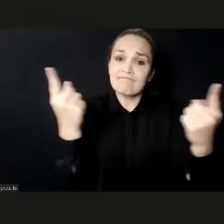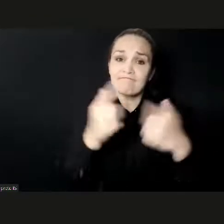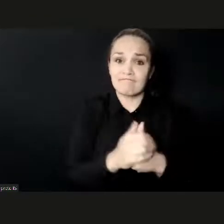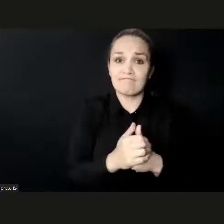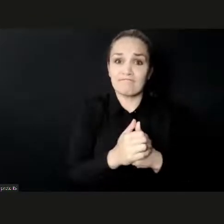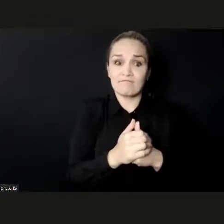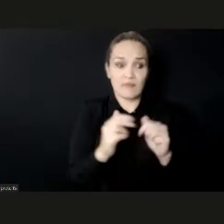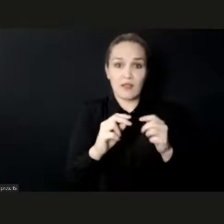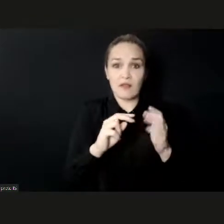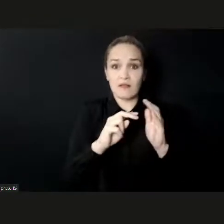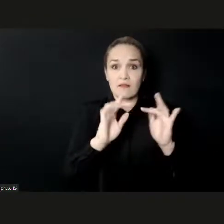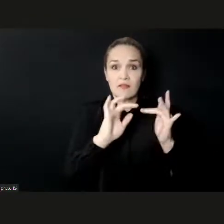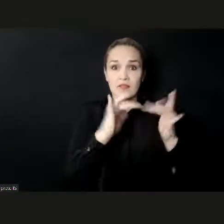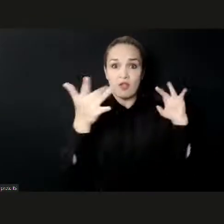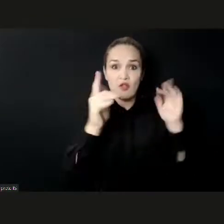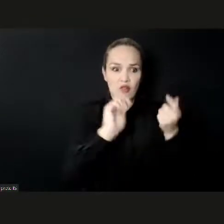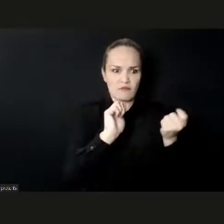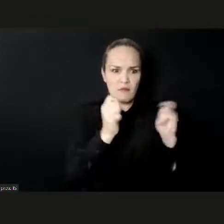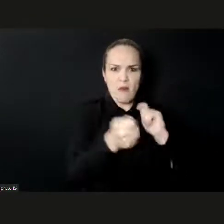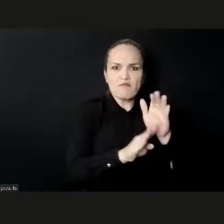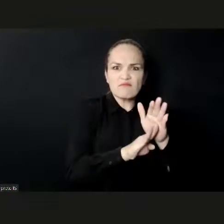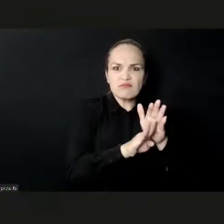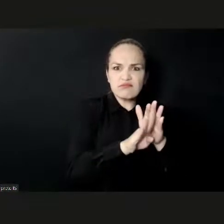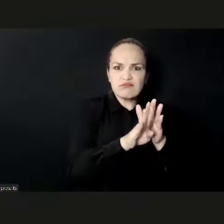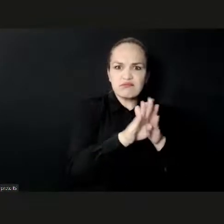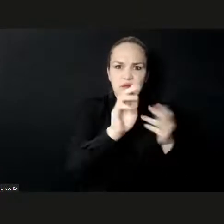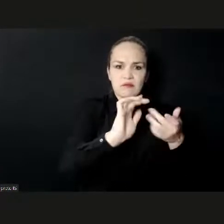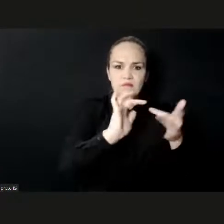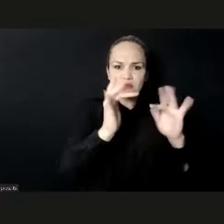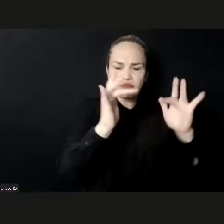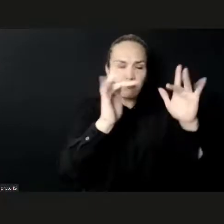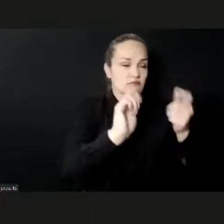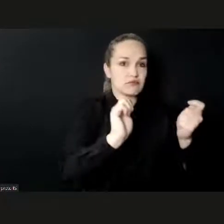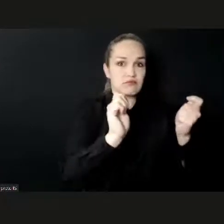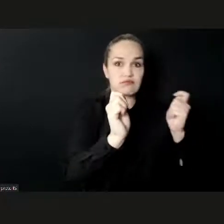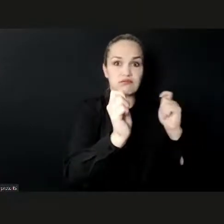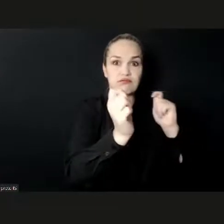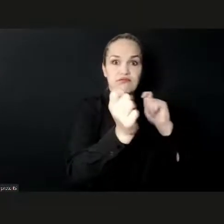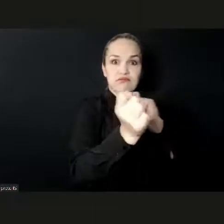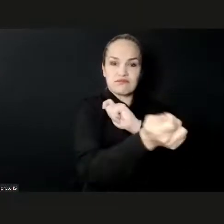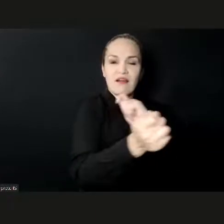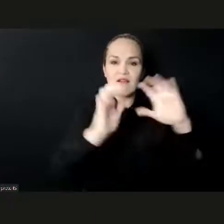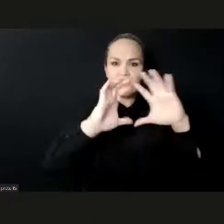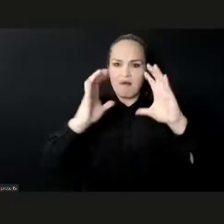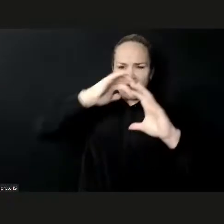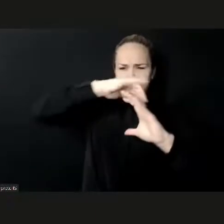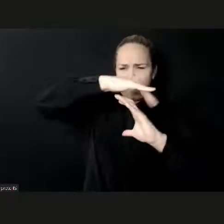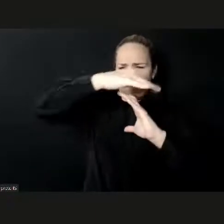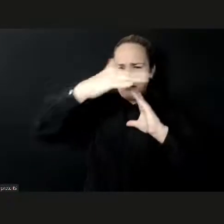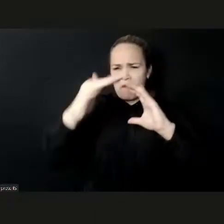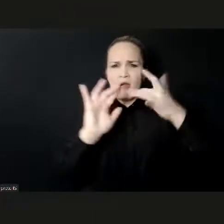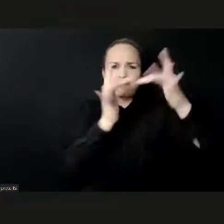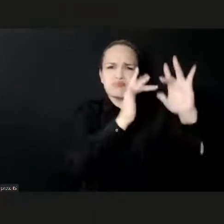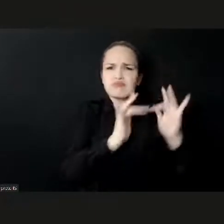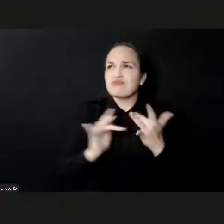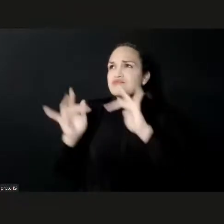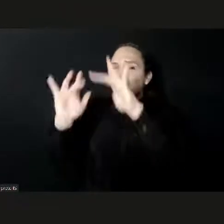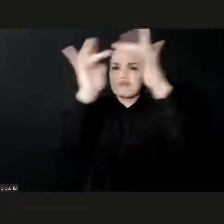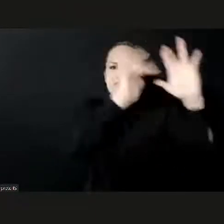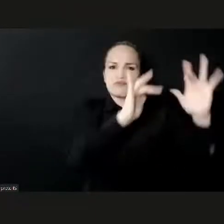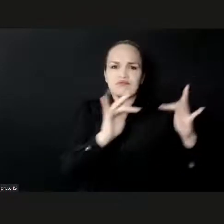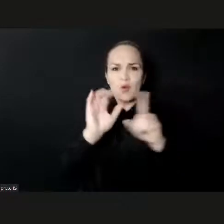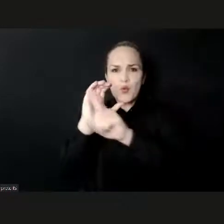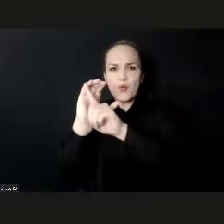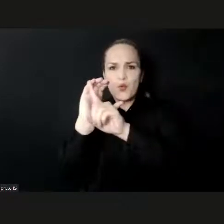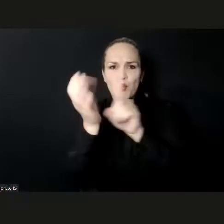centralization on markets, and international diversity, cultural a way not